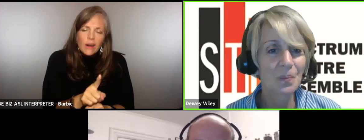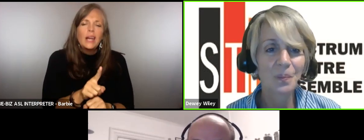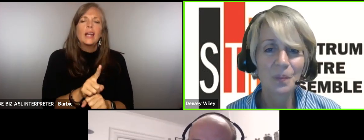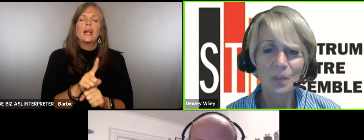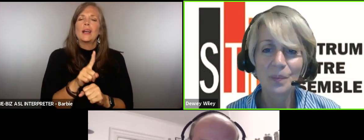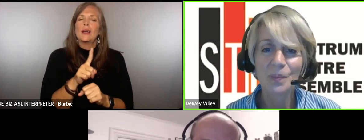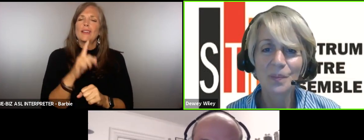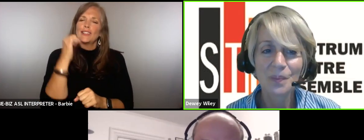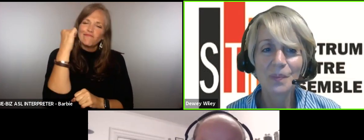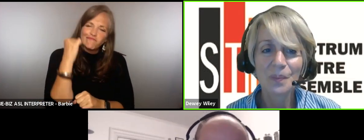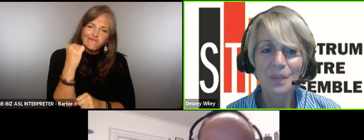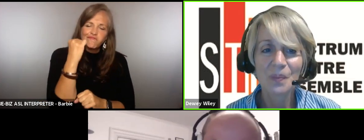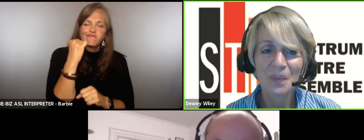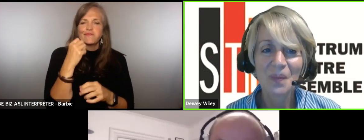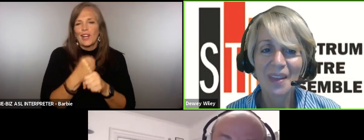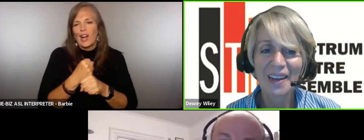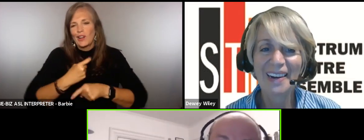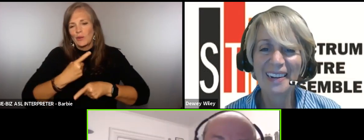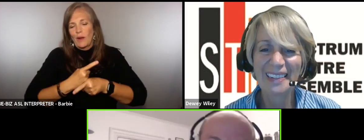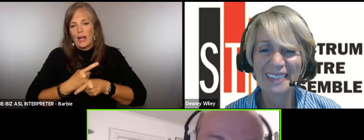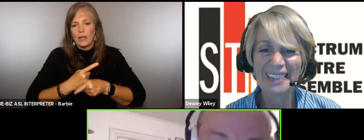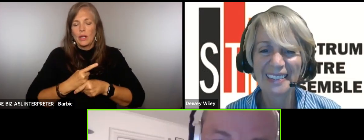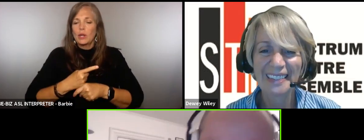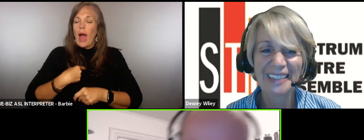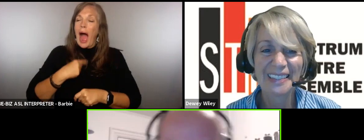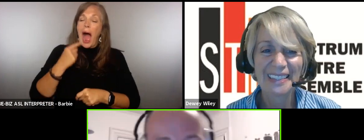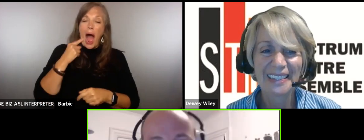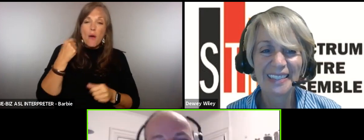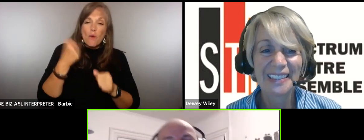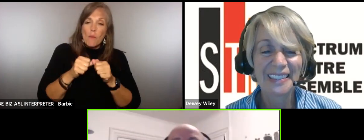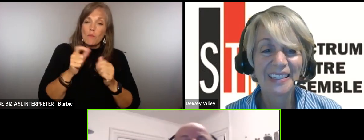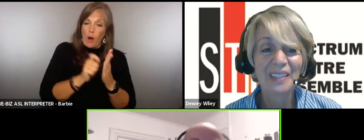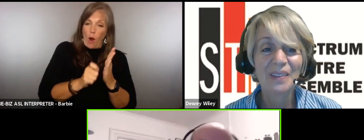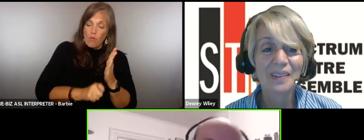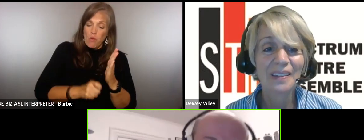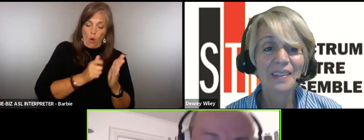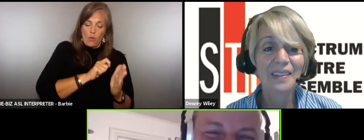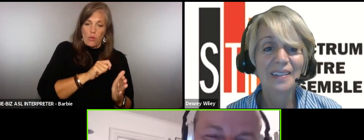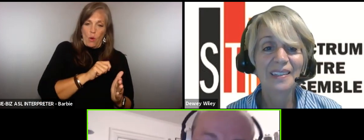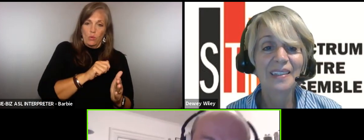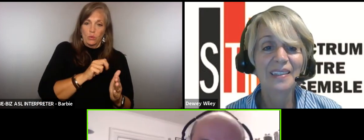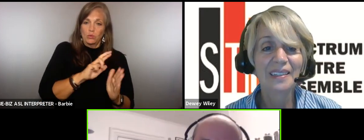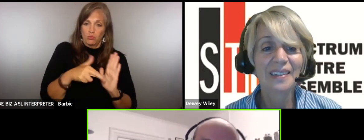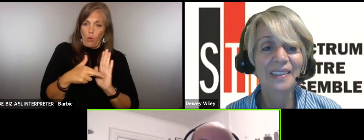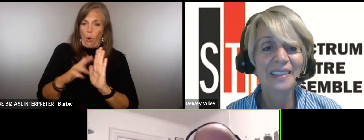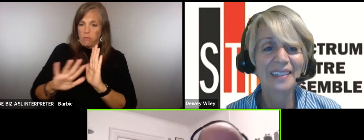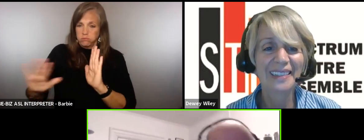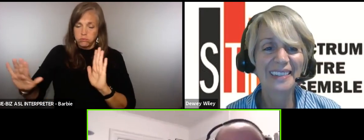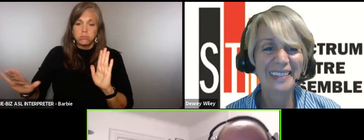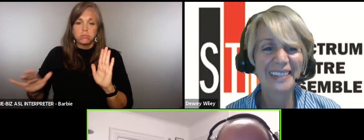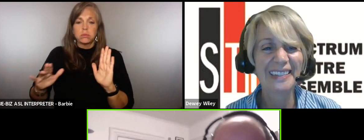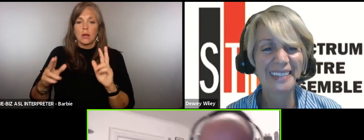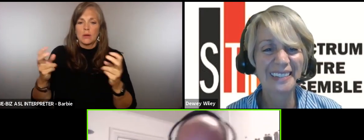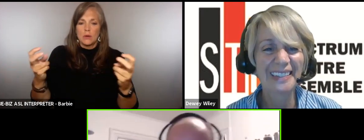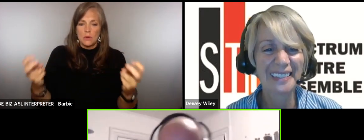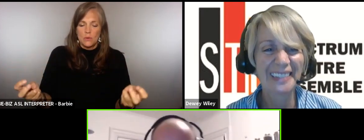you know when the Russian mobsters and the Italian mobsters are sitting at the same table